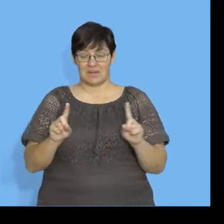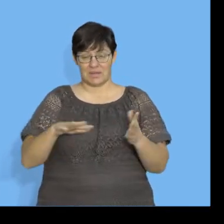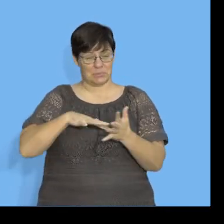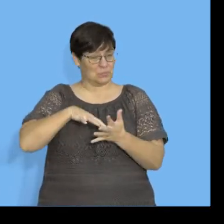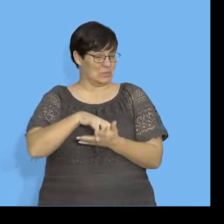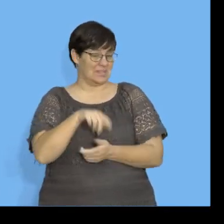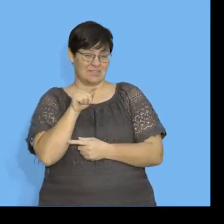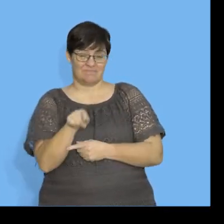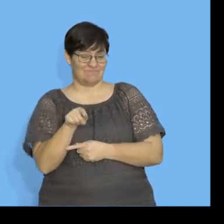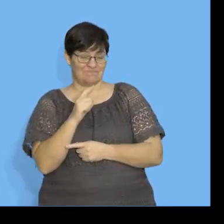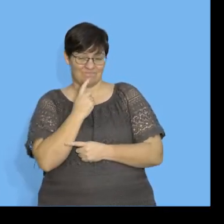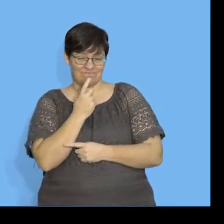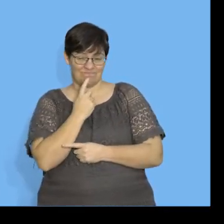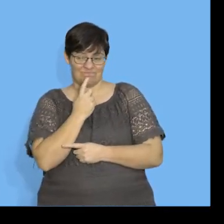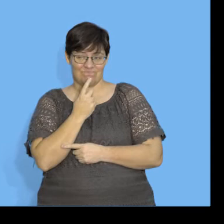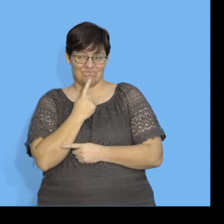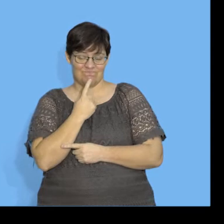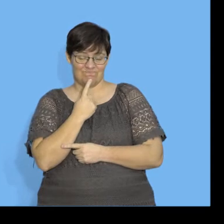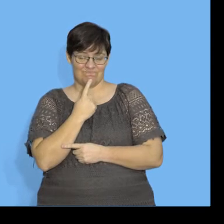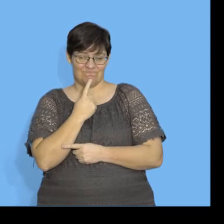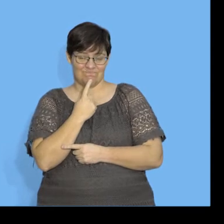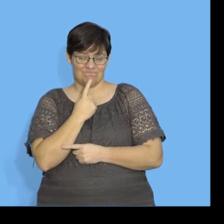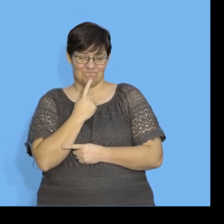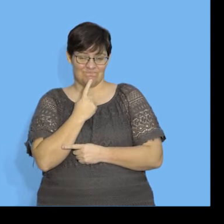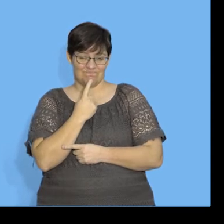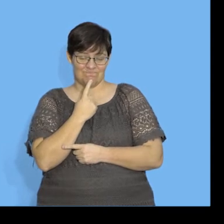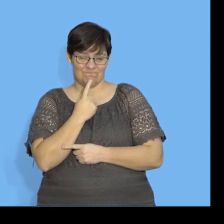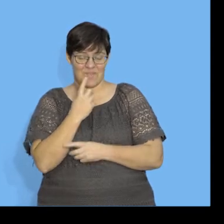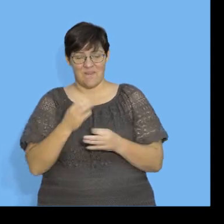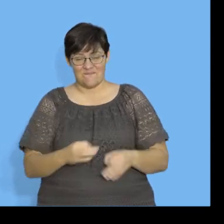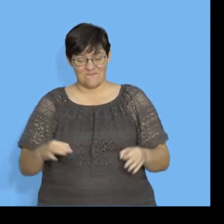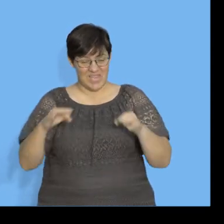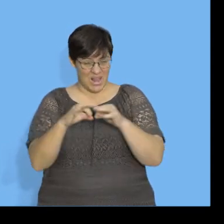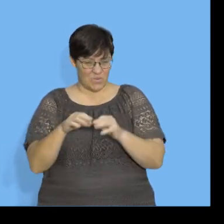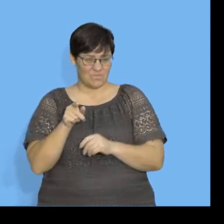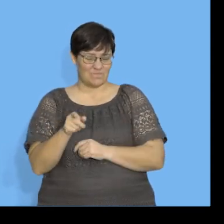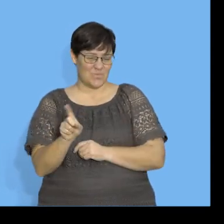So, it's a positive correlation. But what about the value?